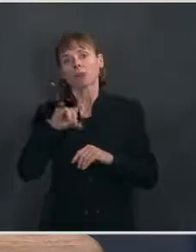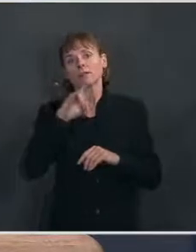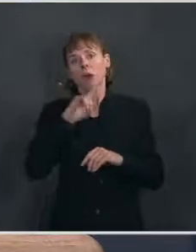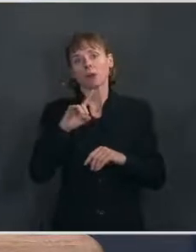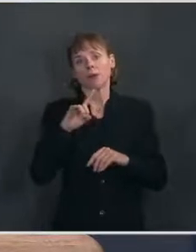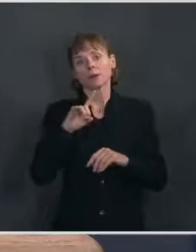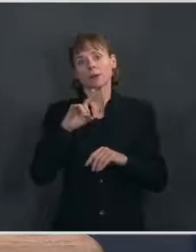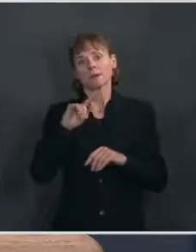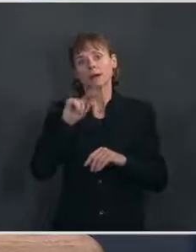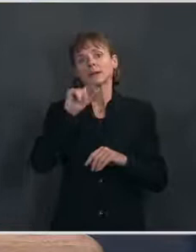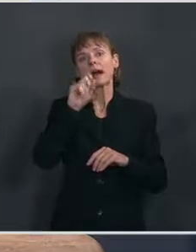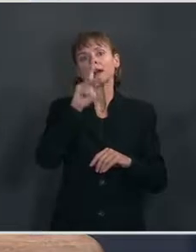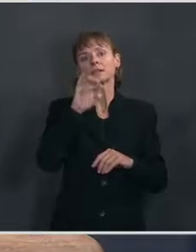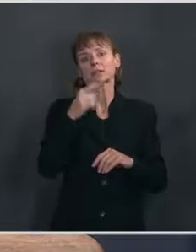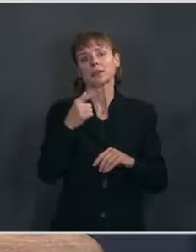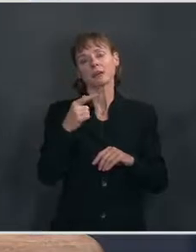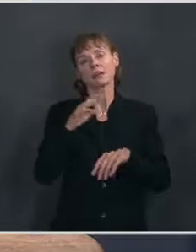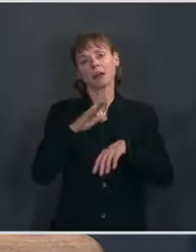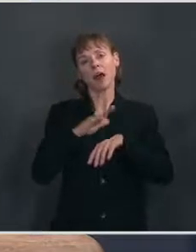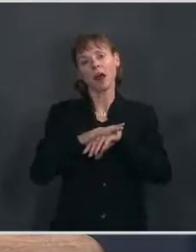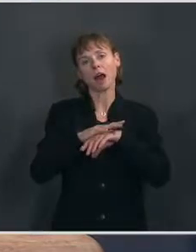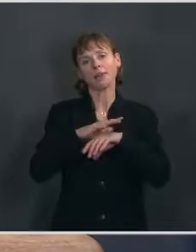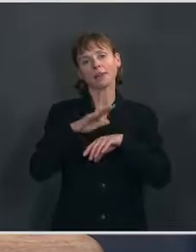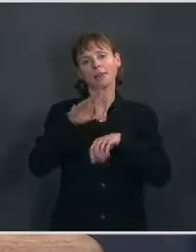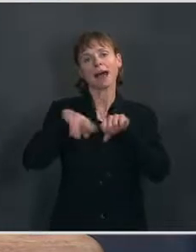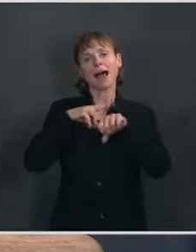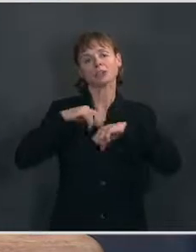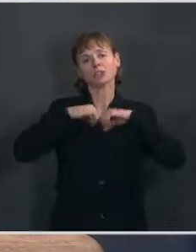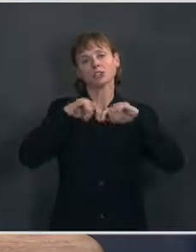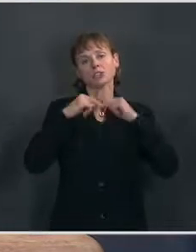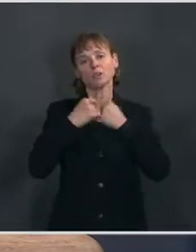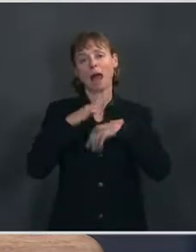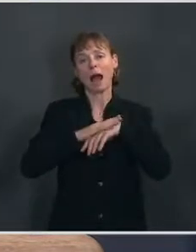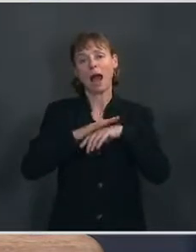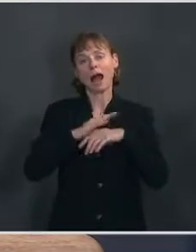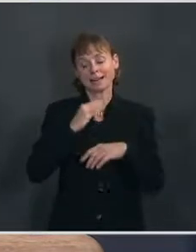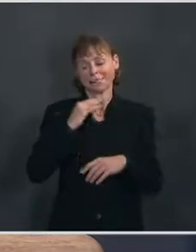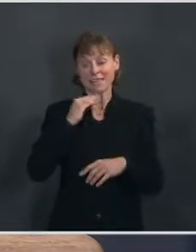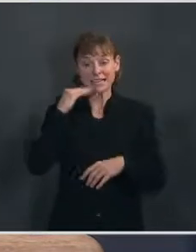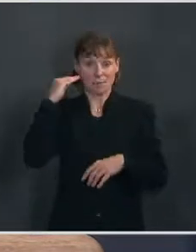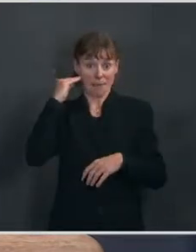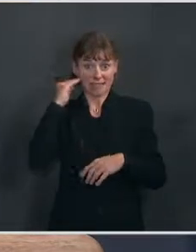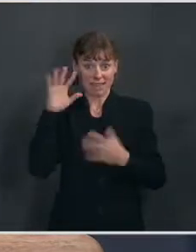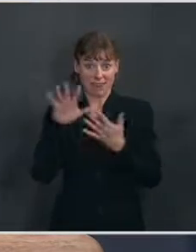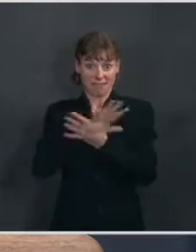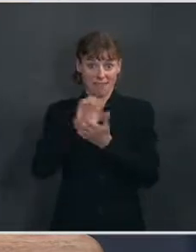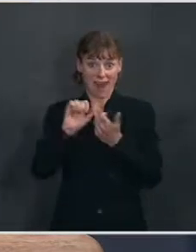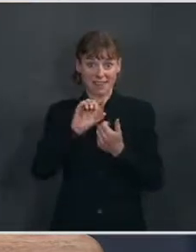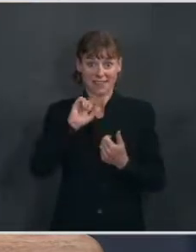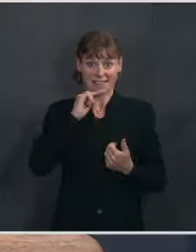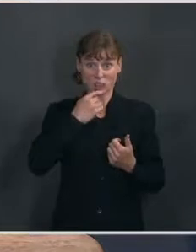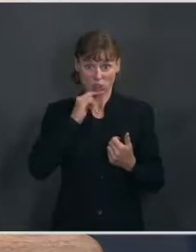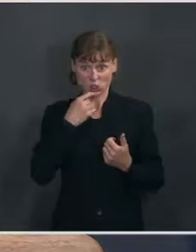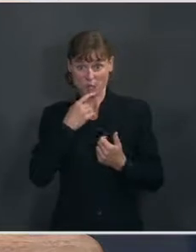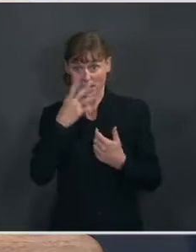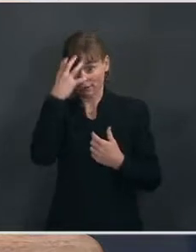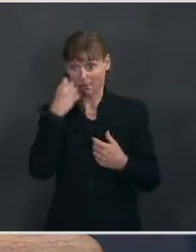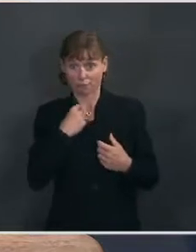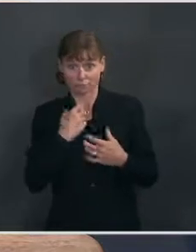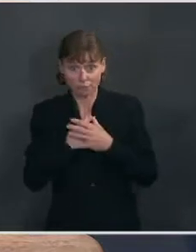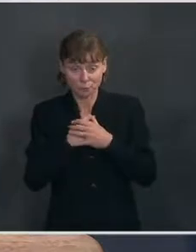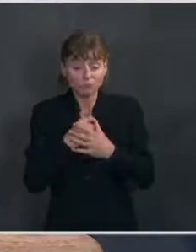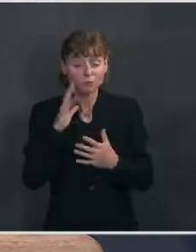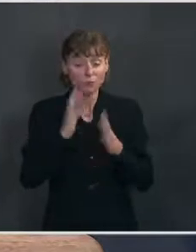through our national security team on domestic violent extremism that is going to review all activity that